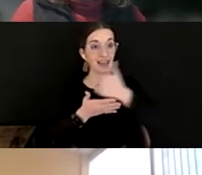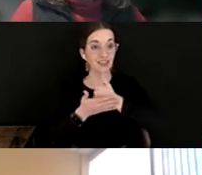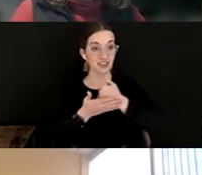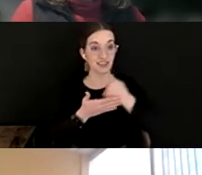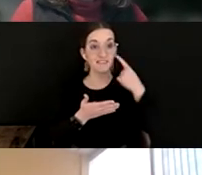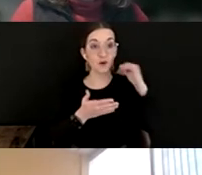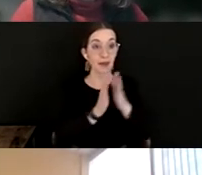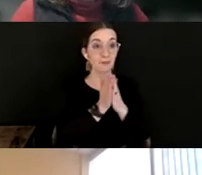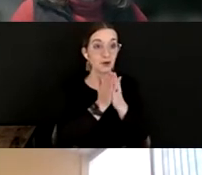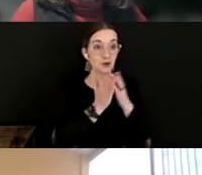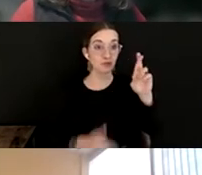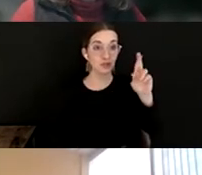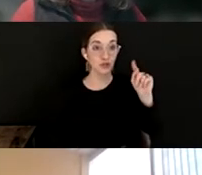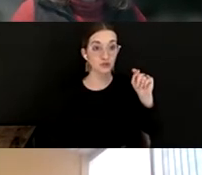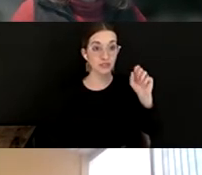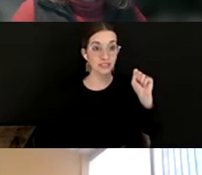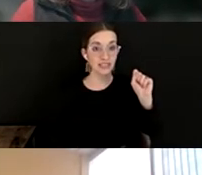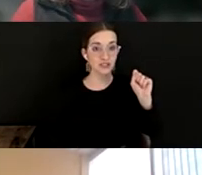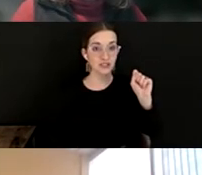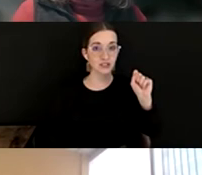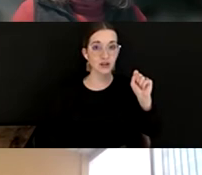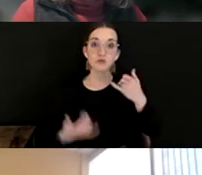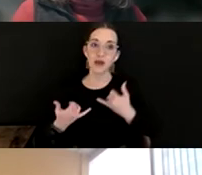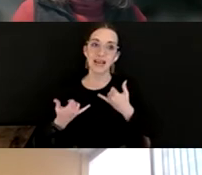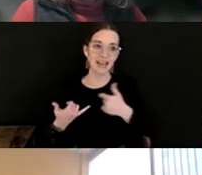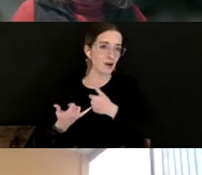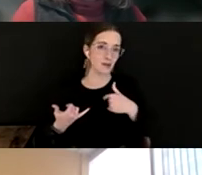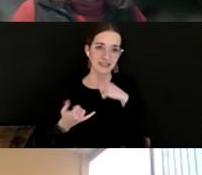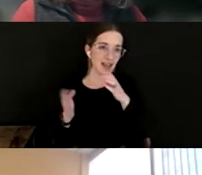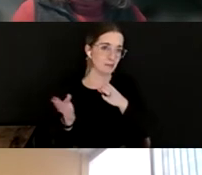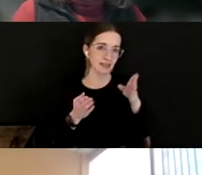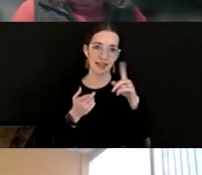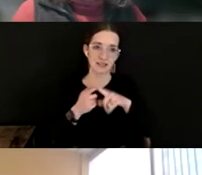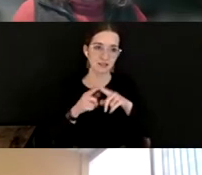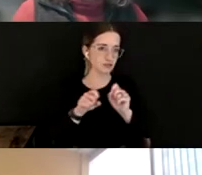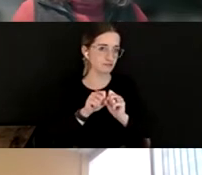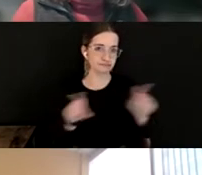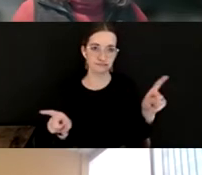At this time, we're not planning to issue a new phase of the survey.